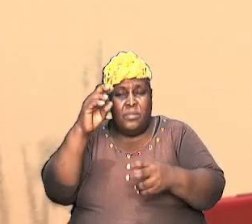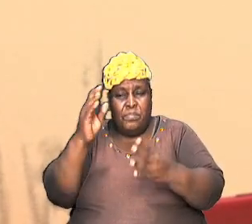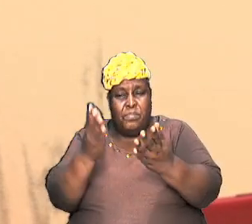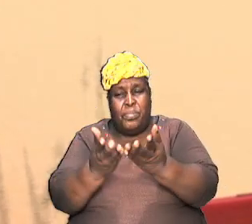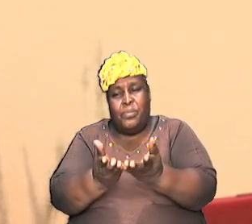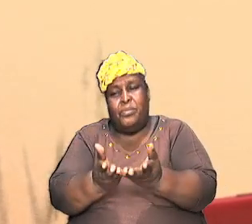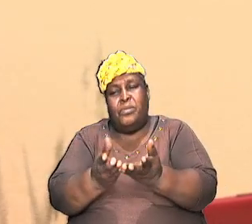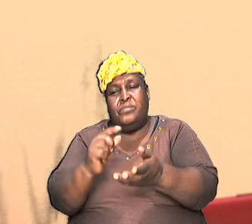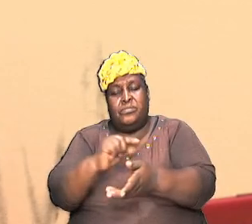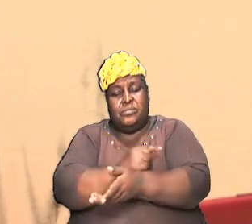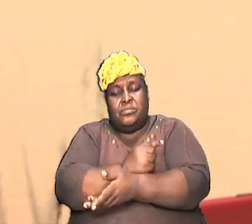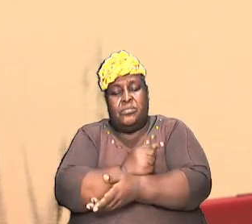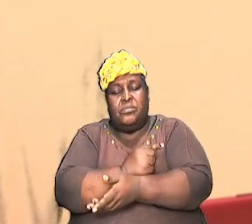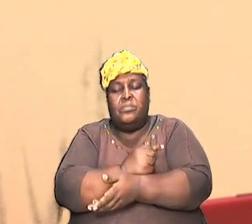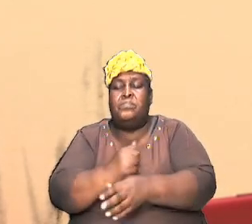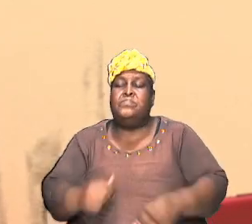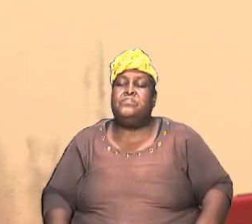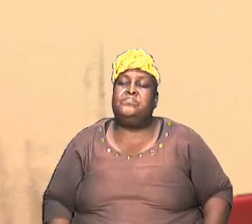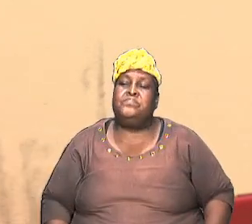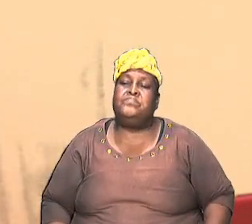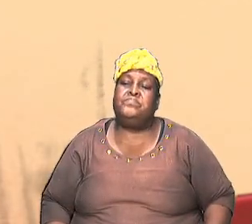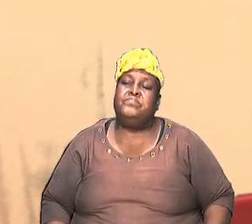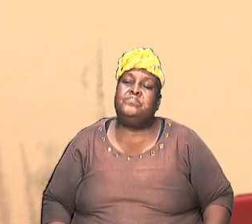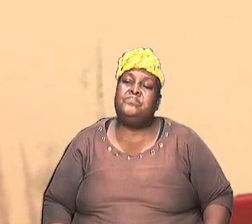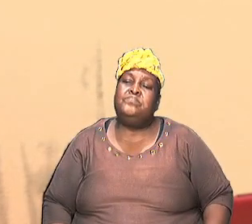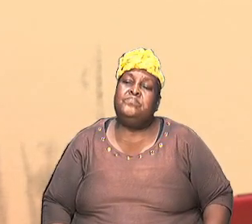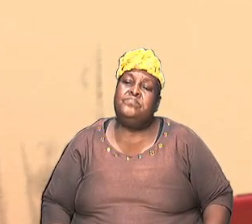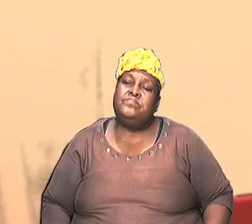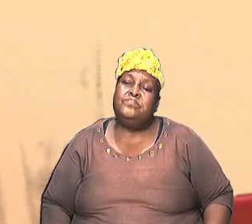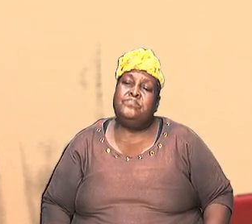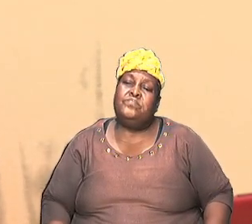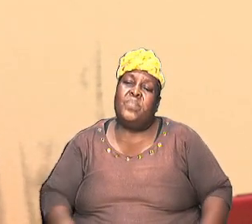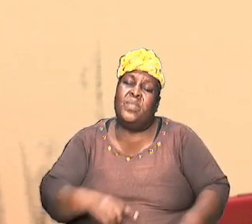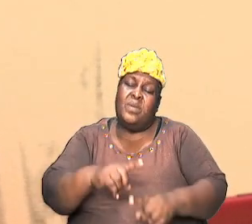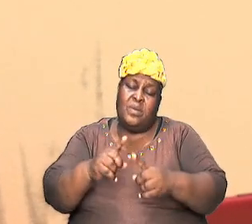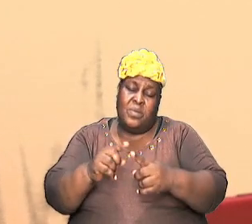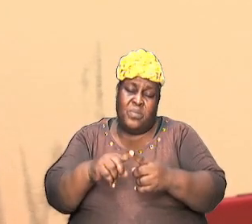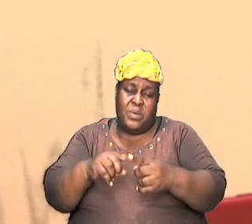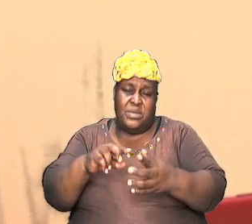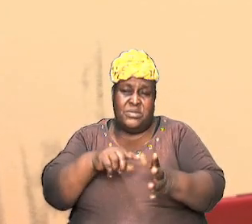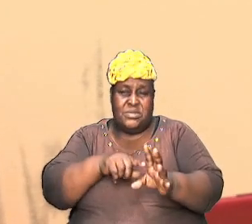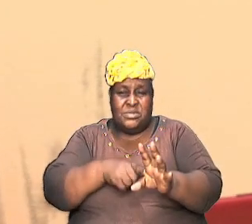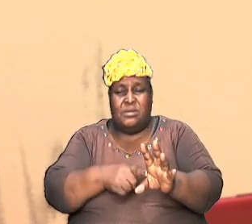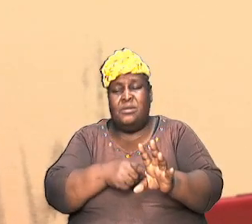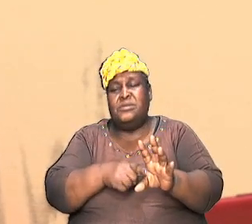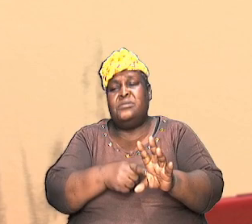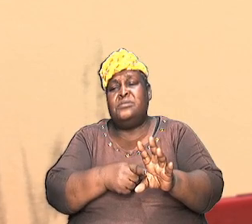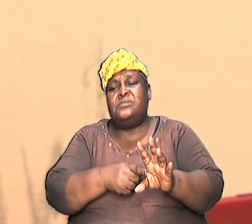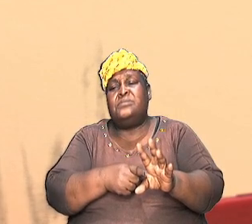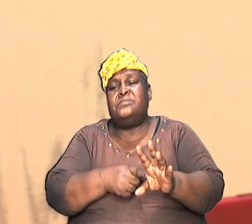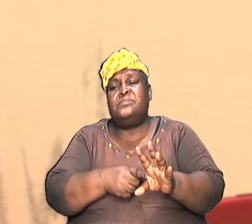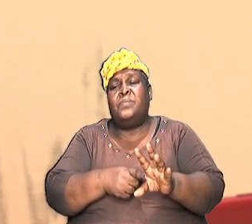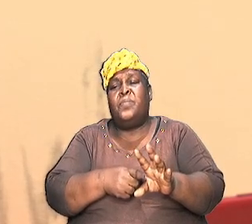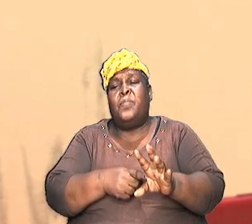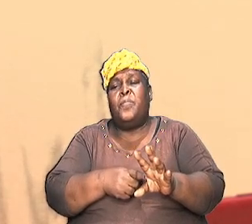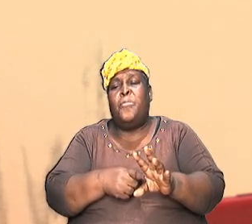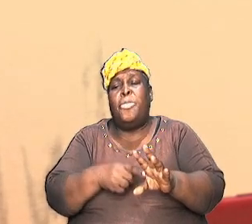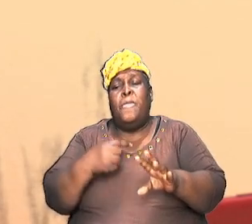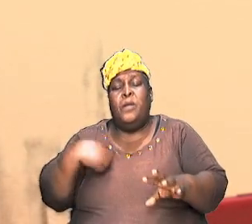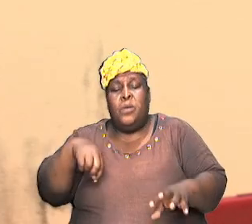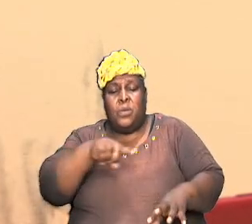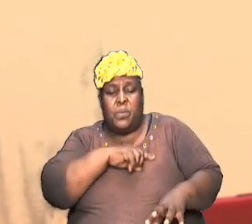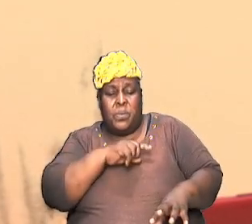When we started, we gave